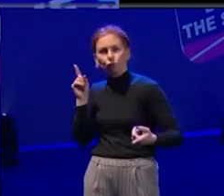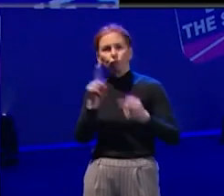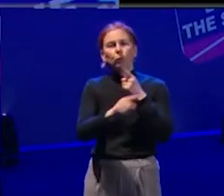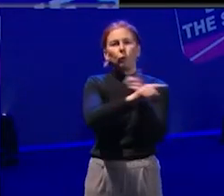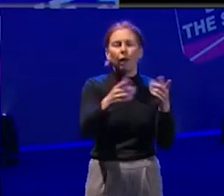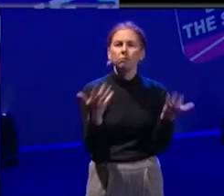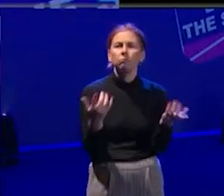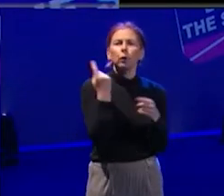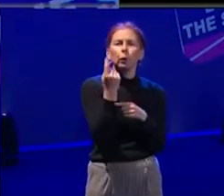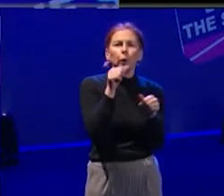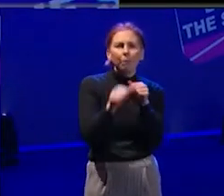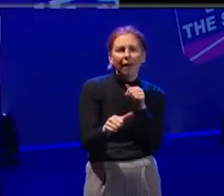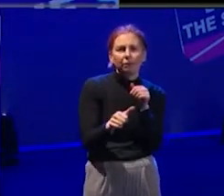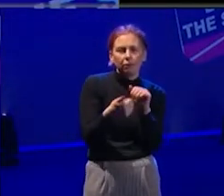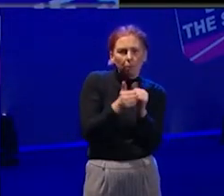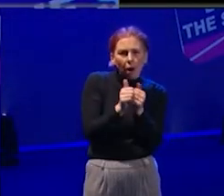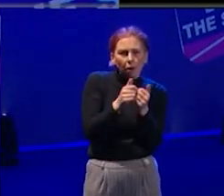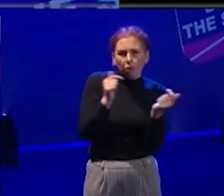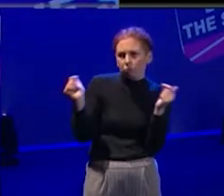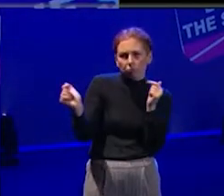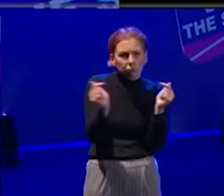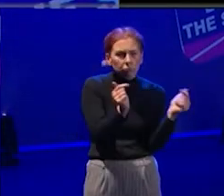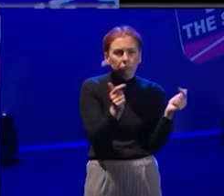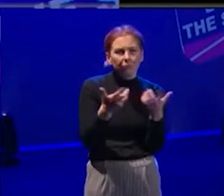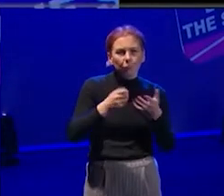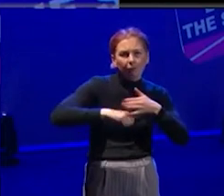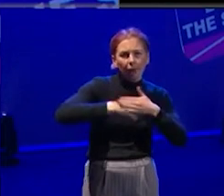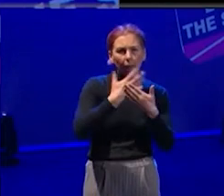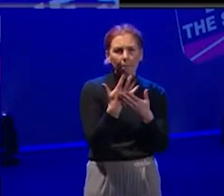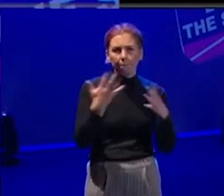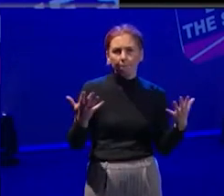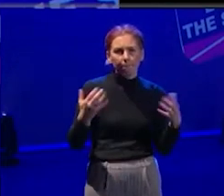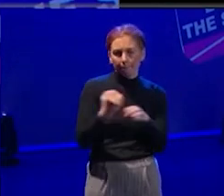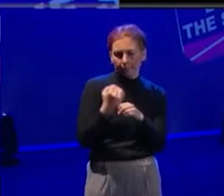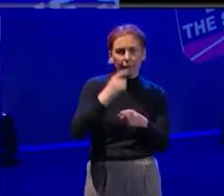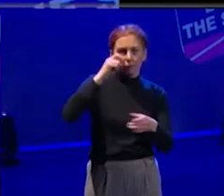placed to partner with us on developing that and making a project happen in that way?